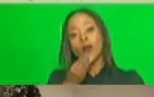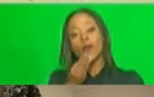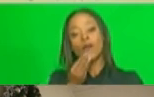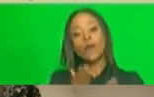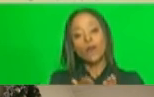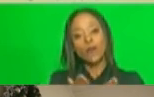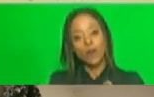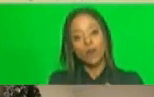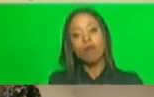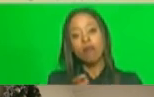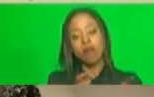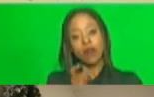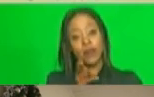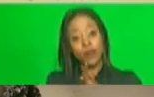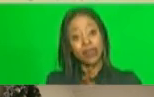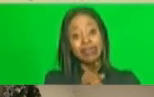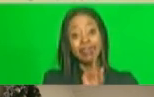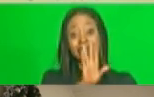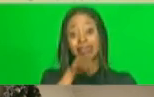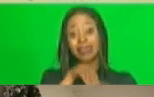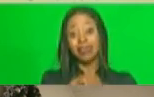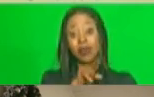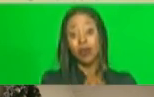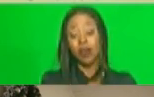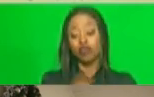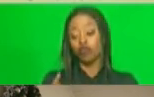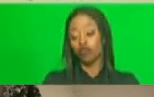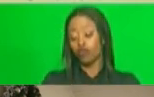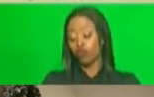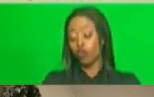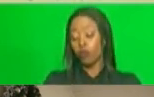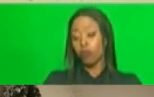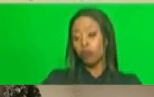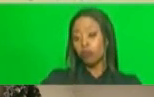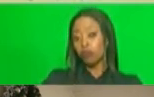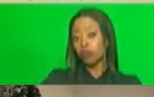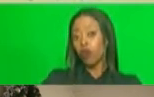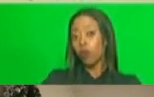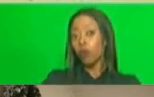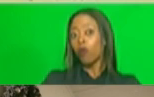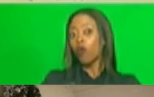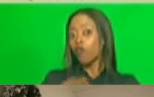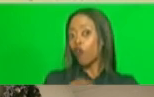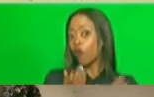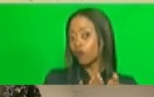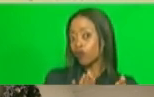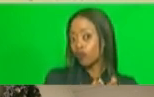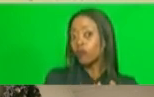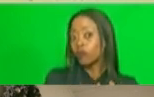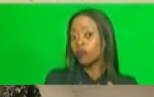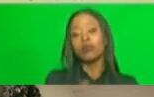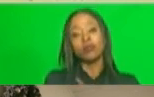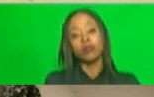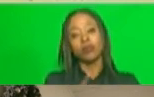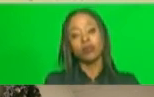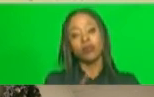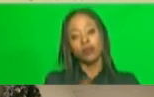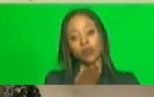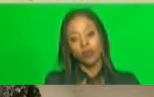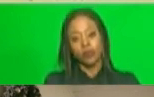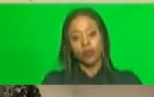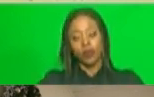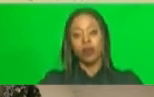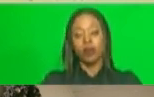all schools. This will include tax shops operated at these schools and, indeed, everyone